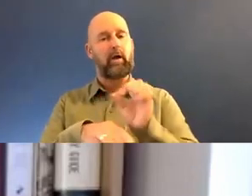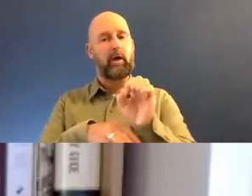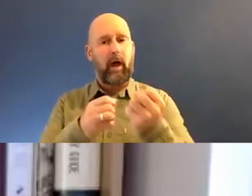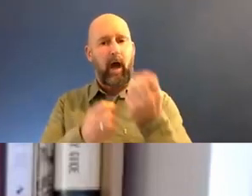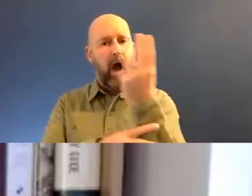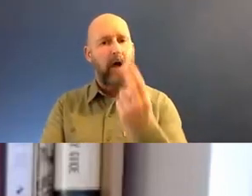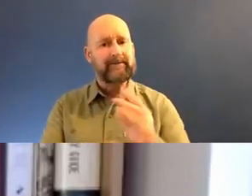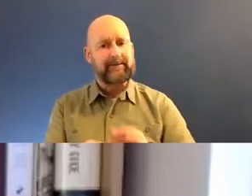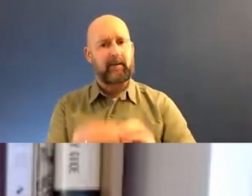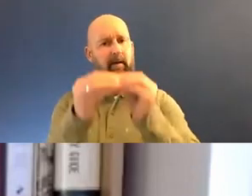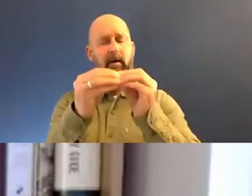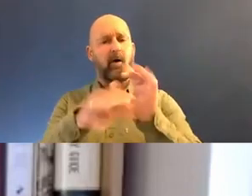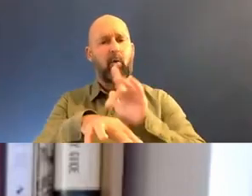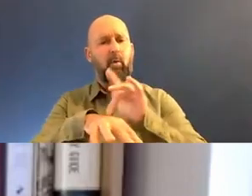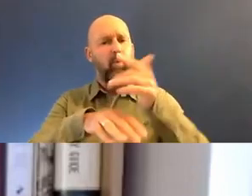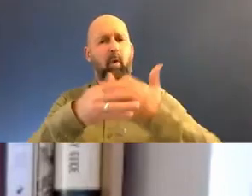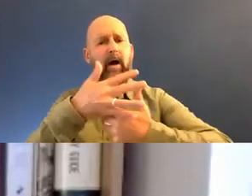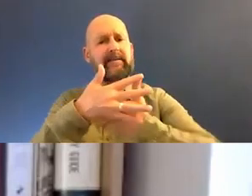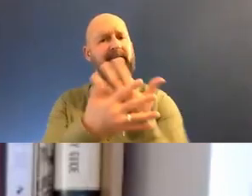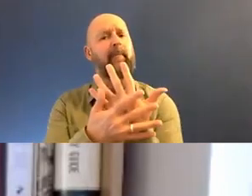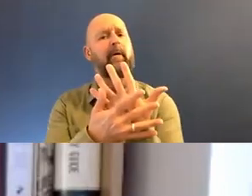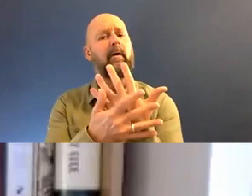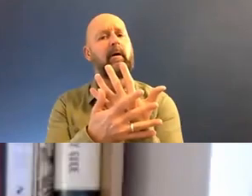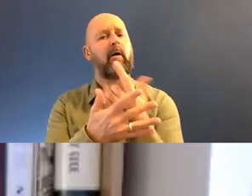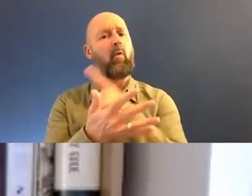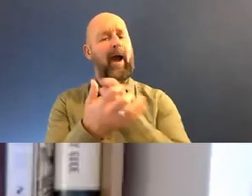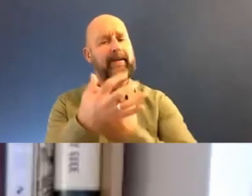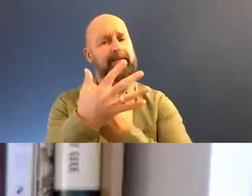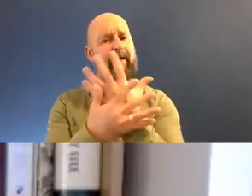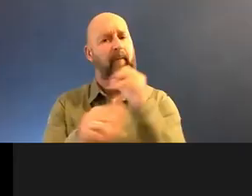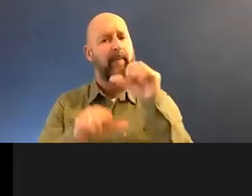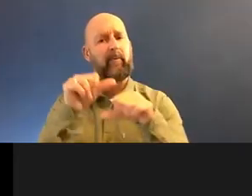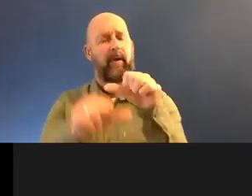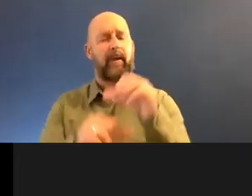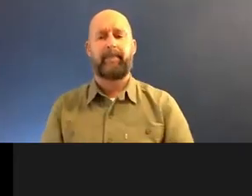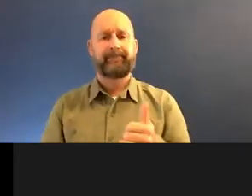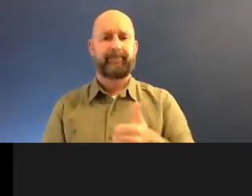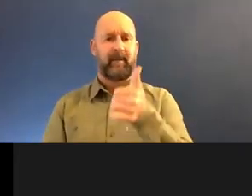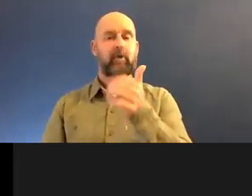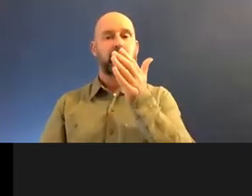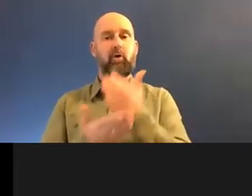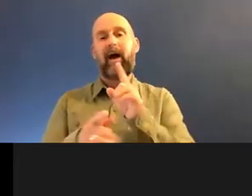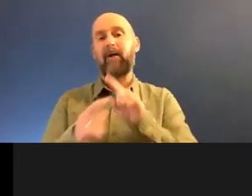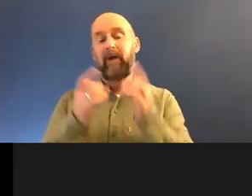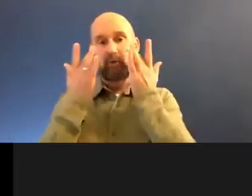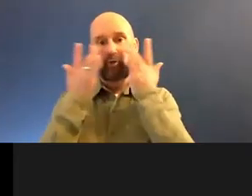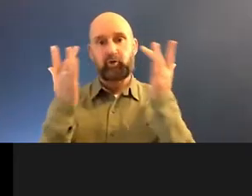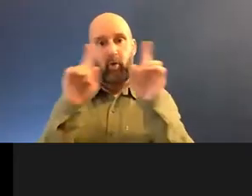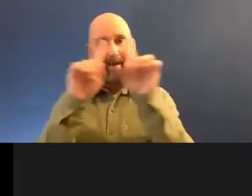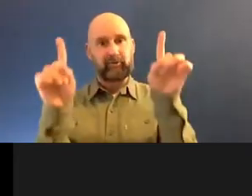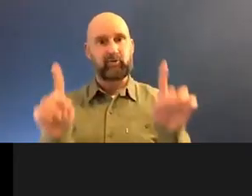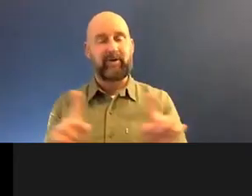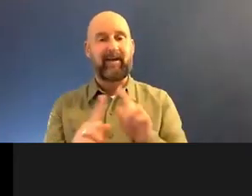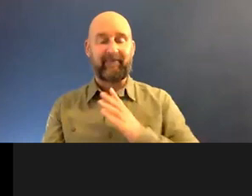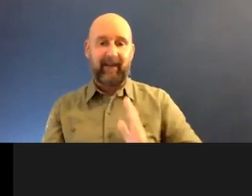and what kind of things have, have caused you to develop in that way. Sure. I'm going to try to share my screen, but I kind of feel